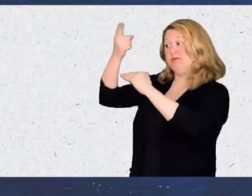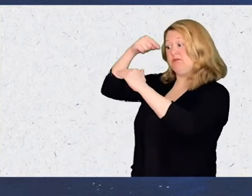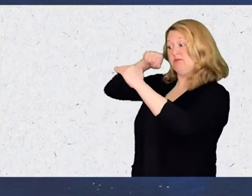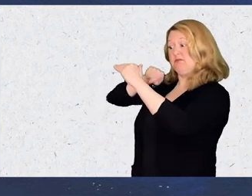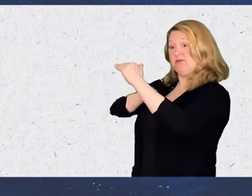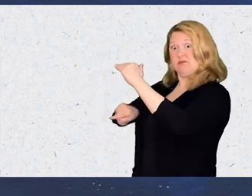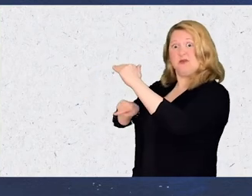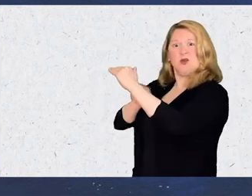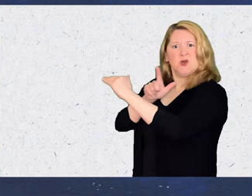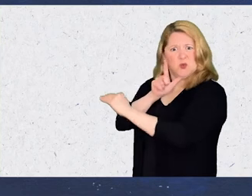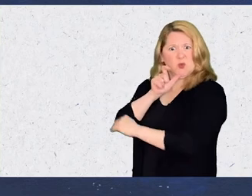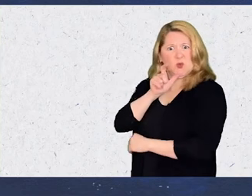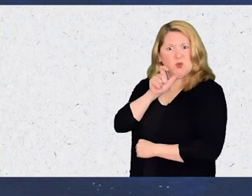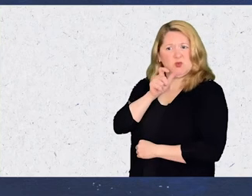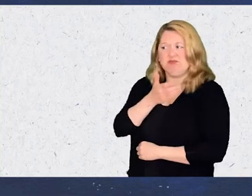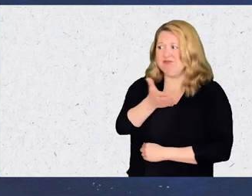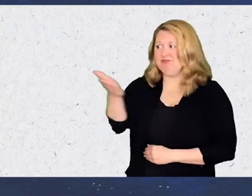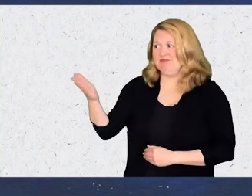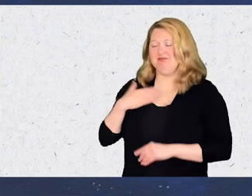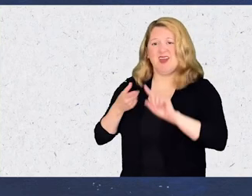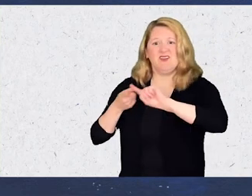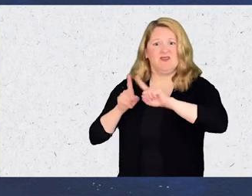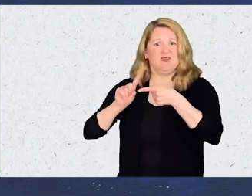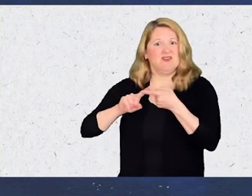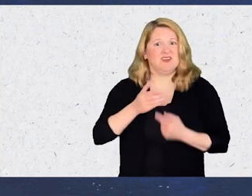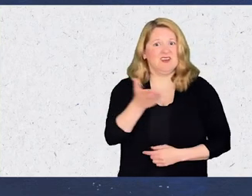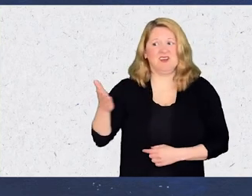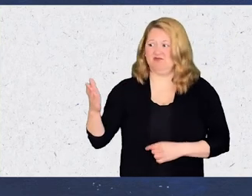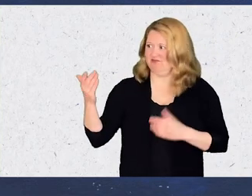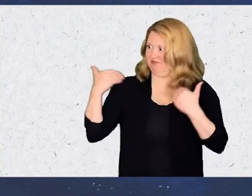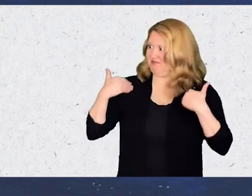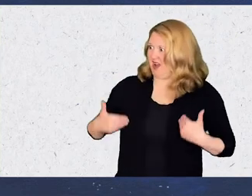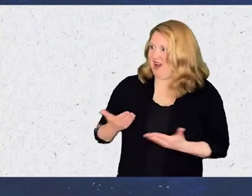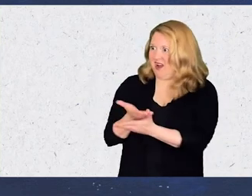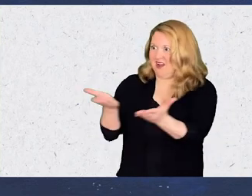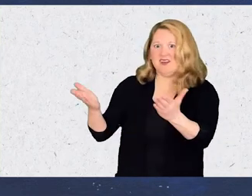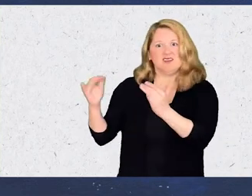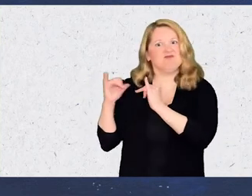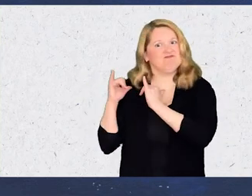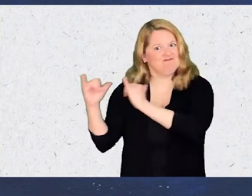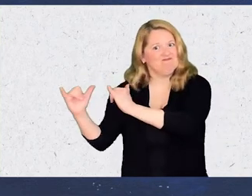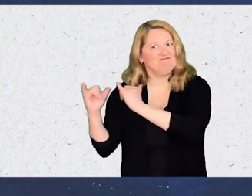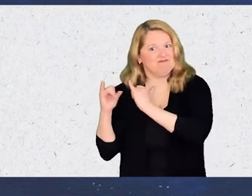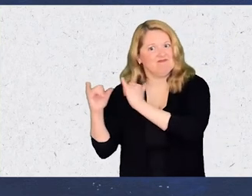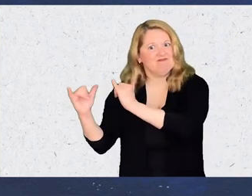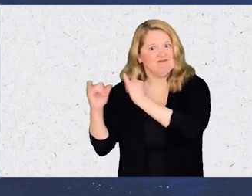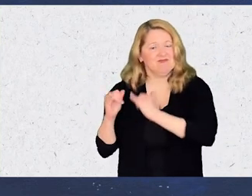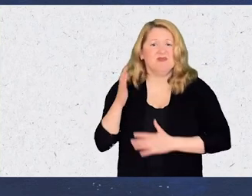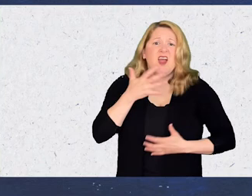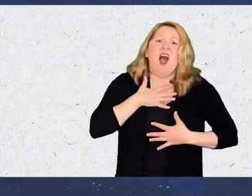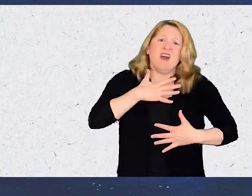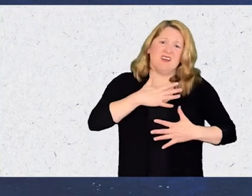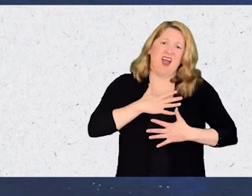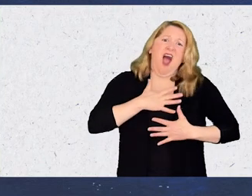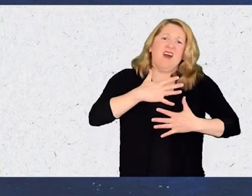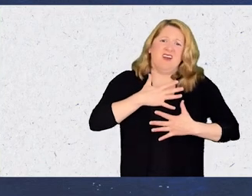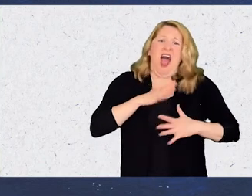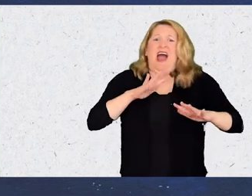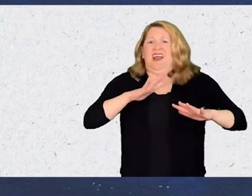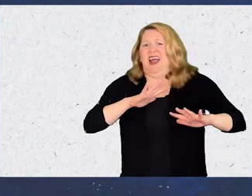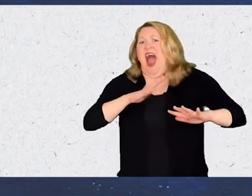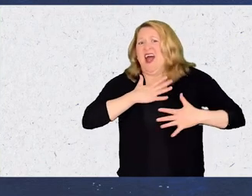The cracked concrete Live my friends And flesh And me Gasping